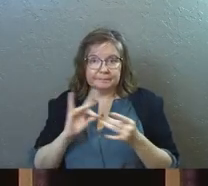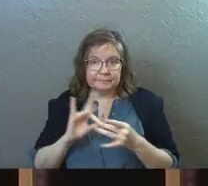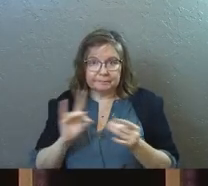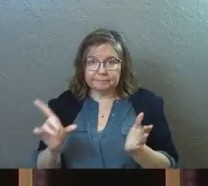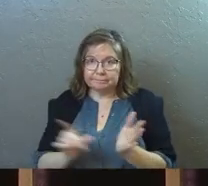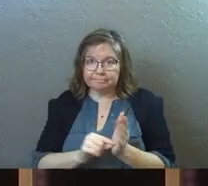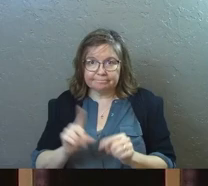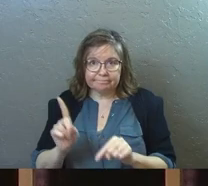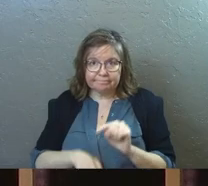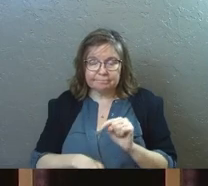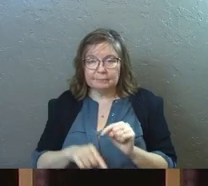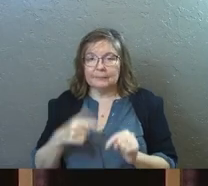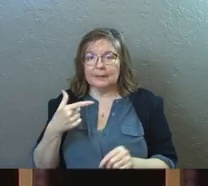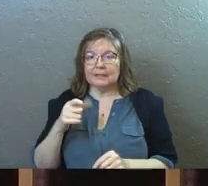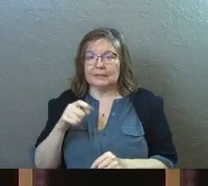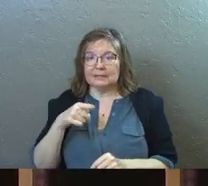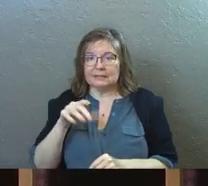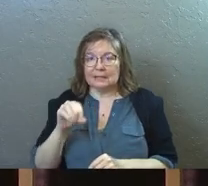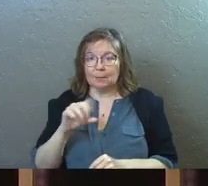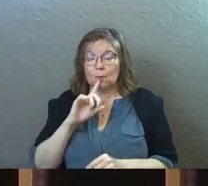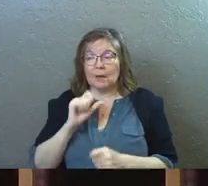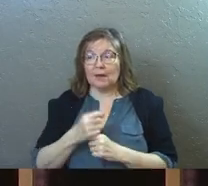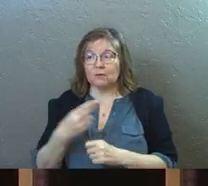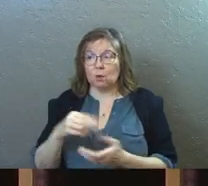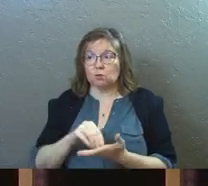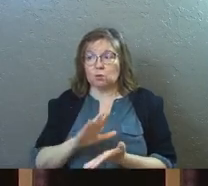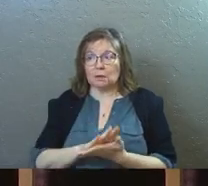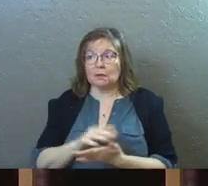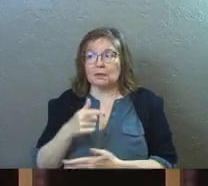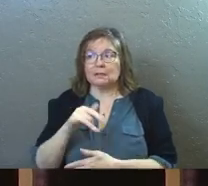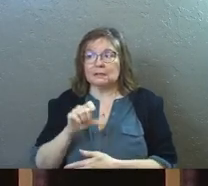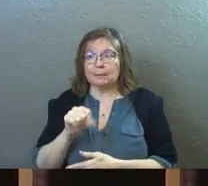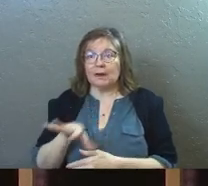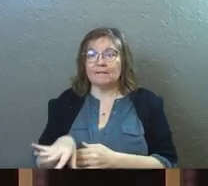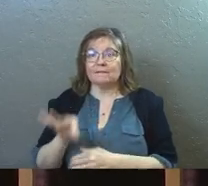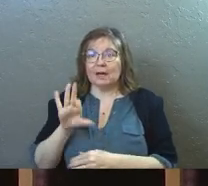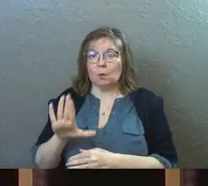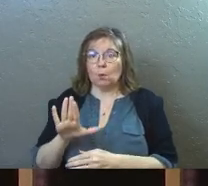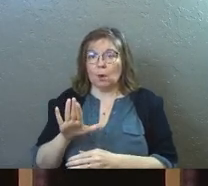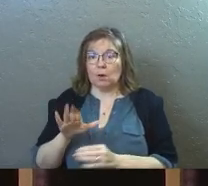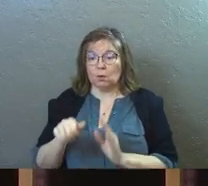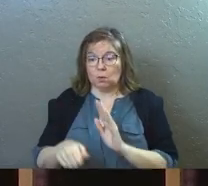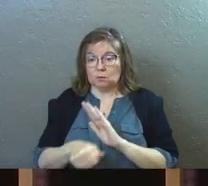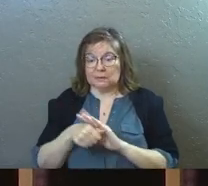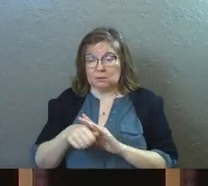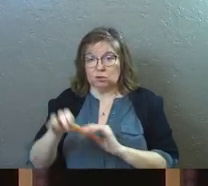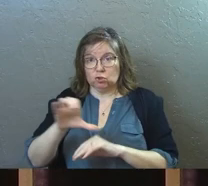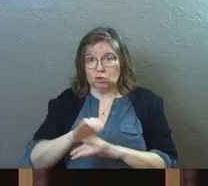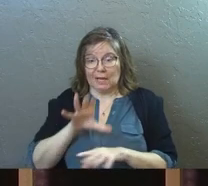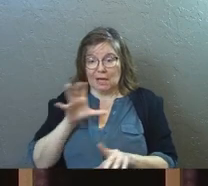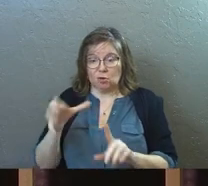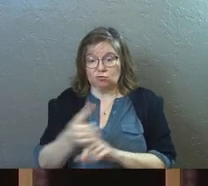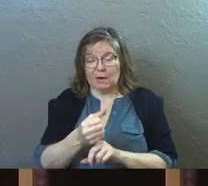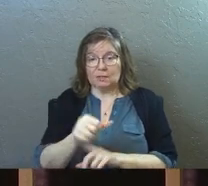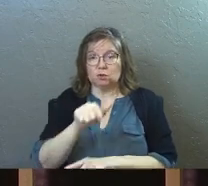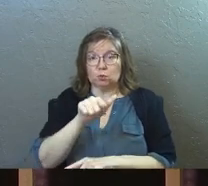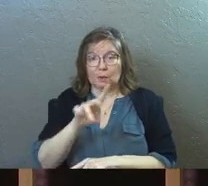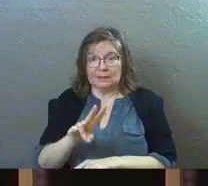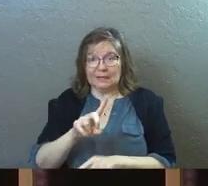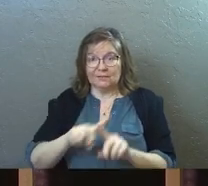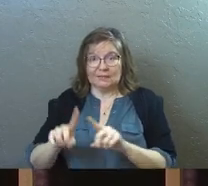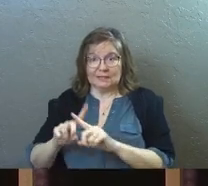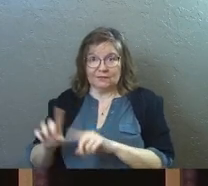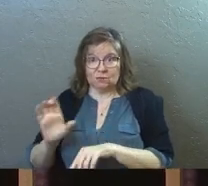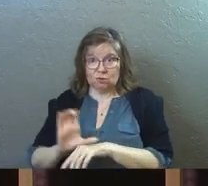publish the Gestapo. We've actually got historical records of the Gestapo finding one of those underground seminaries and arresting 27